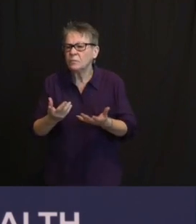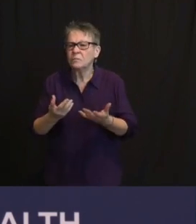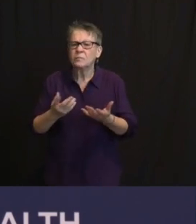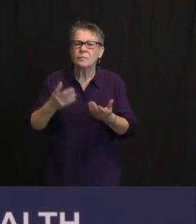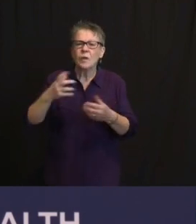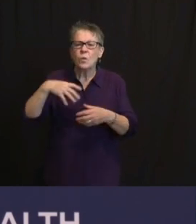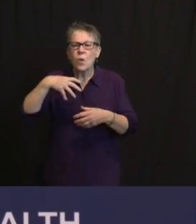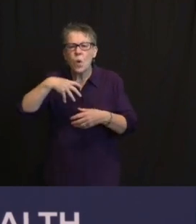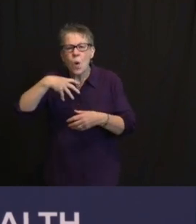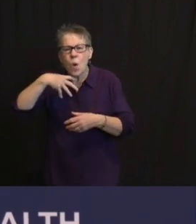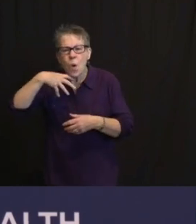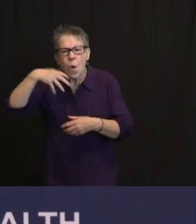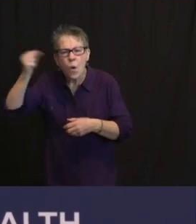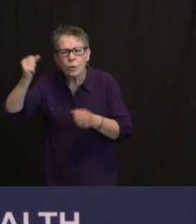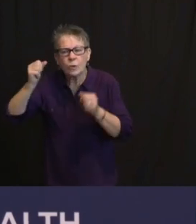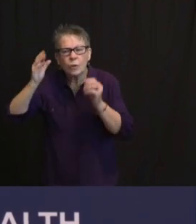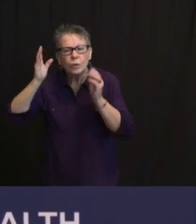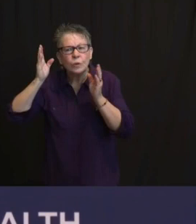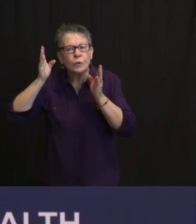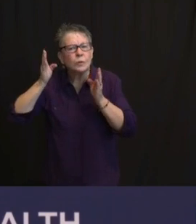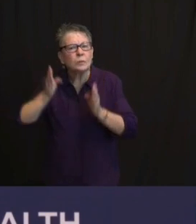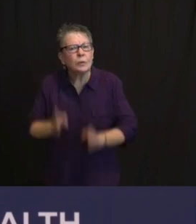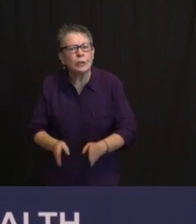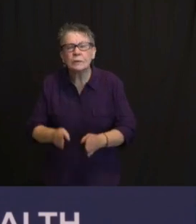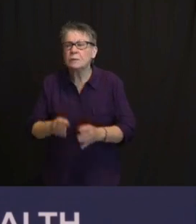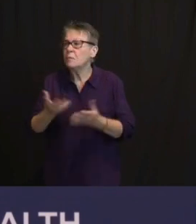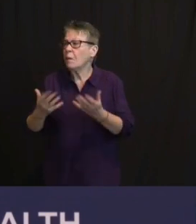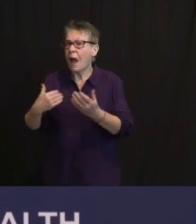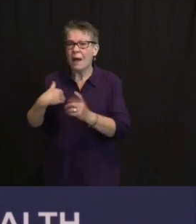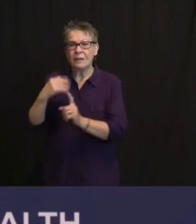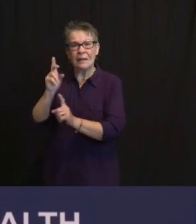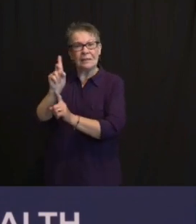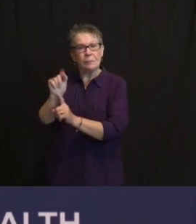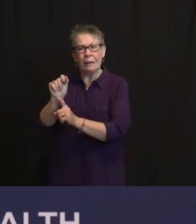-INCOME, CONGREGANT SETTINGS, DDD CLIENTS,